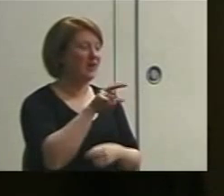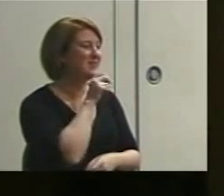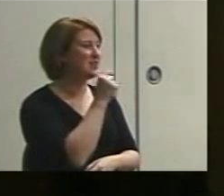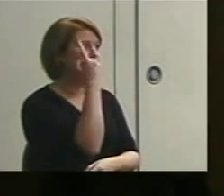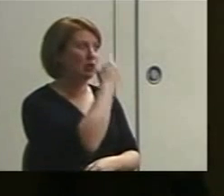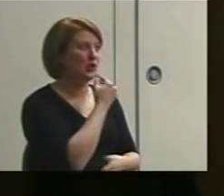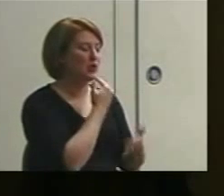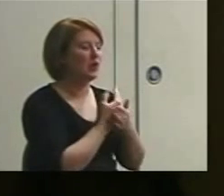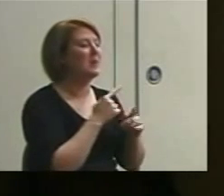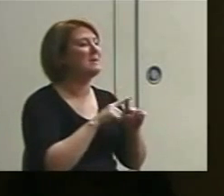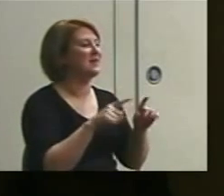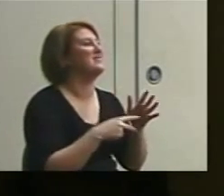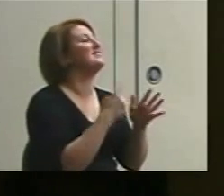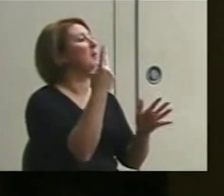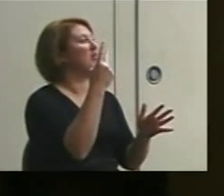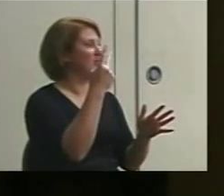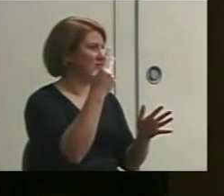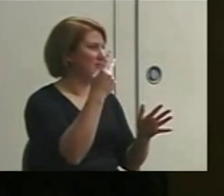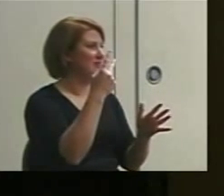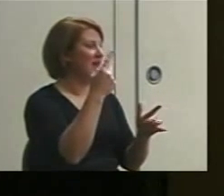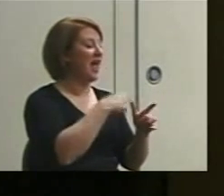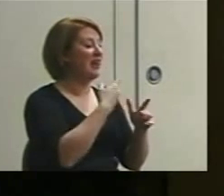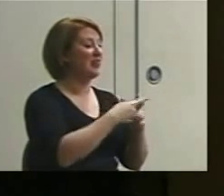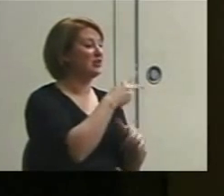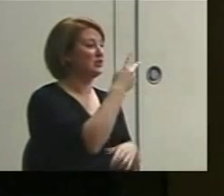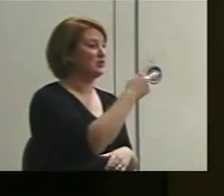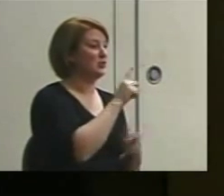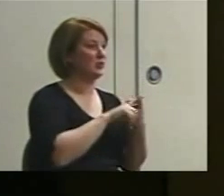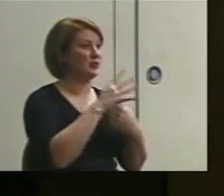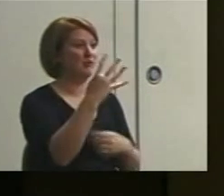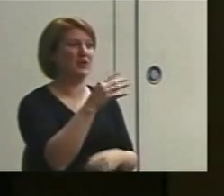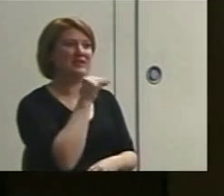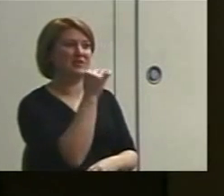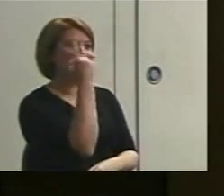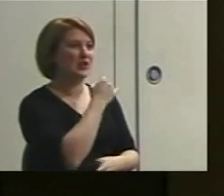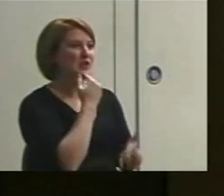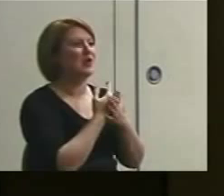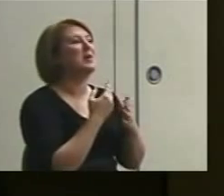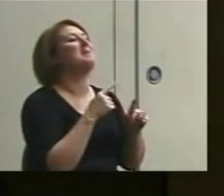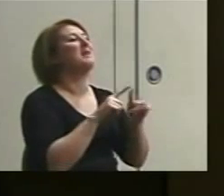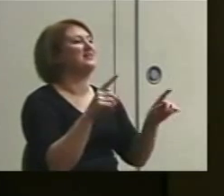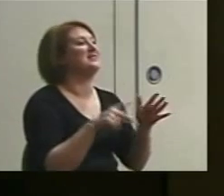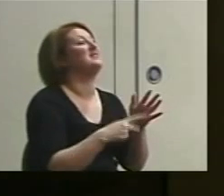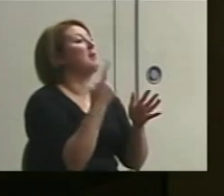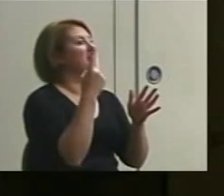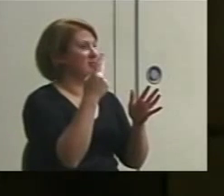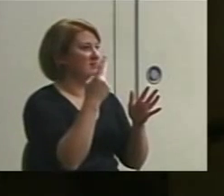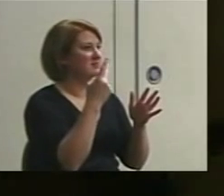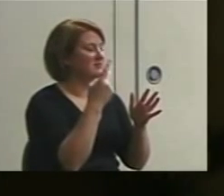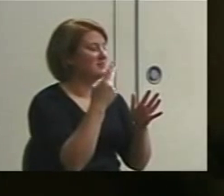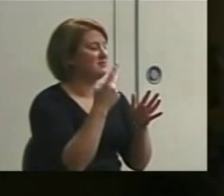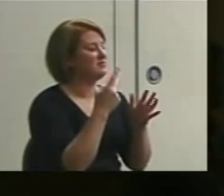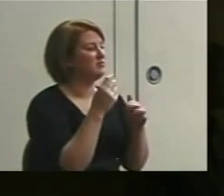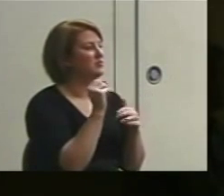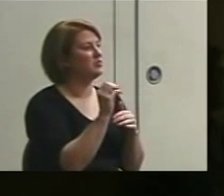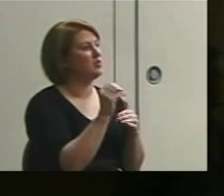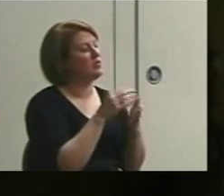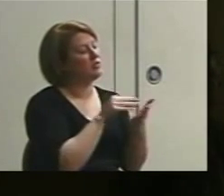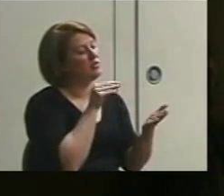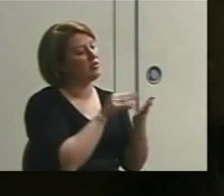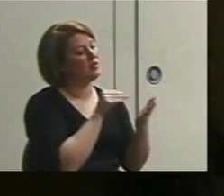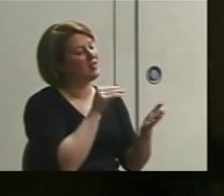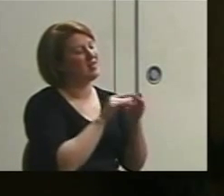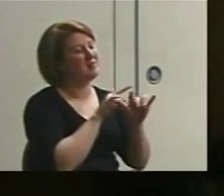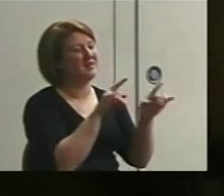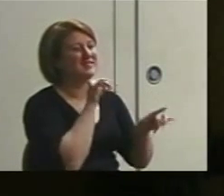very good, but it's double, and they go from 2 to 4, it doesn't look real good, but it's double. So they're learning, but